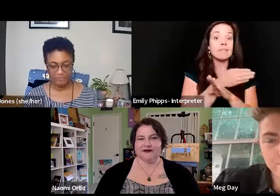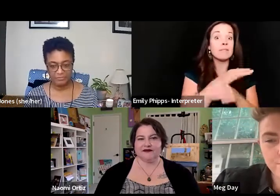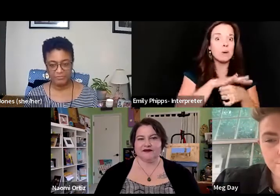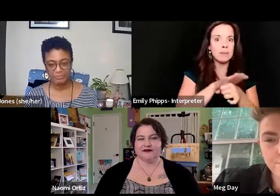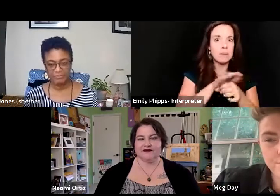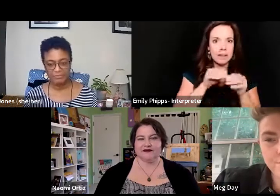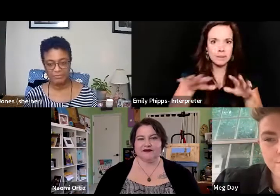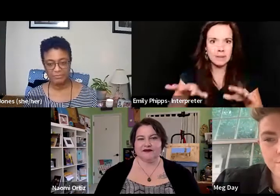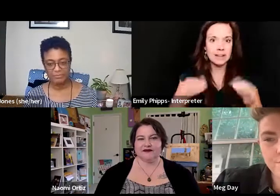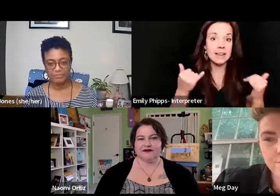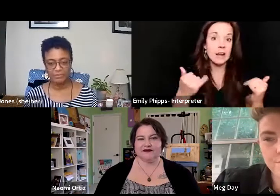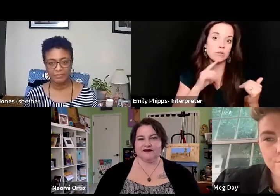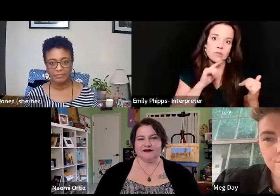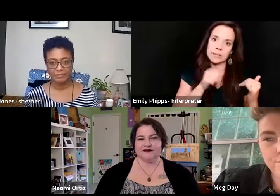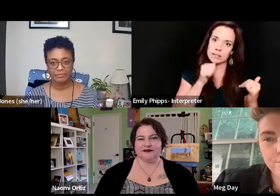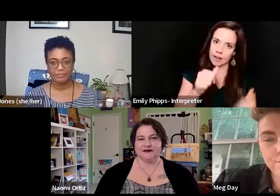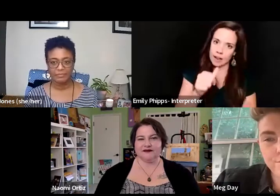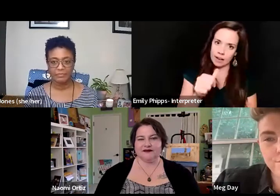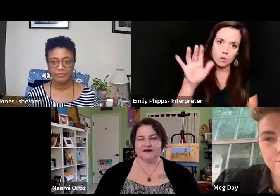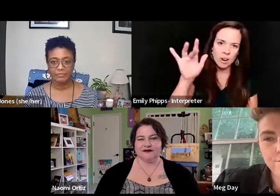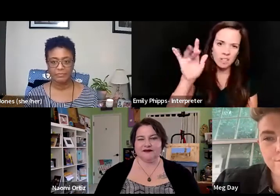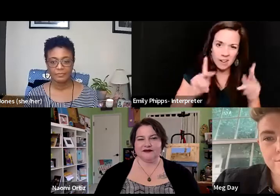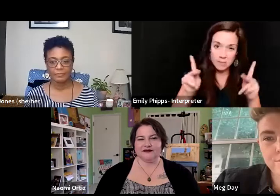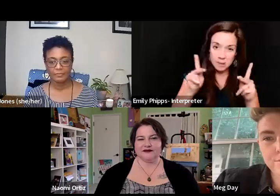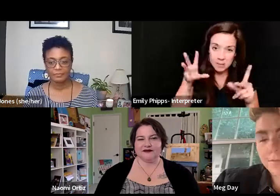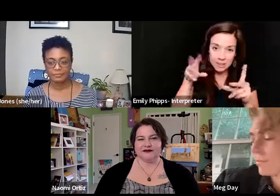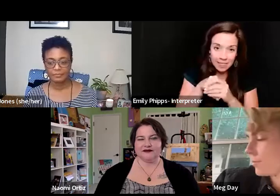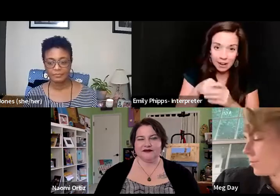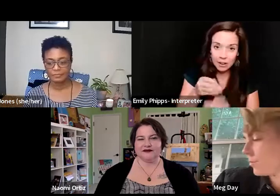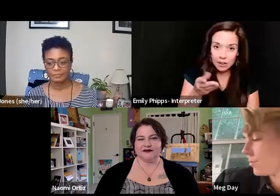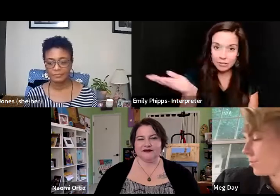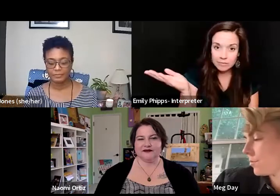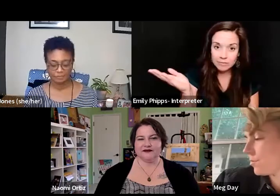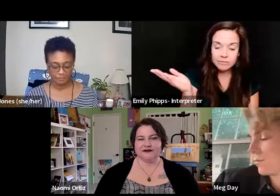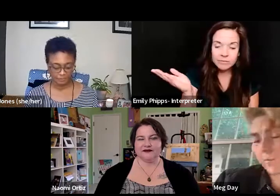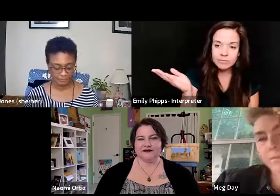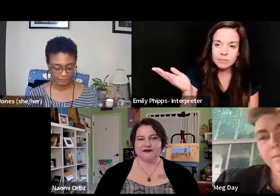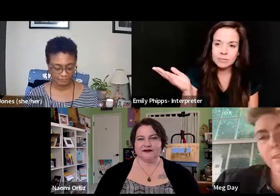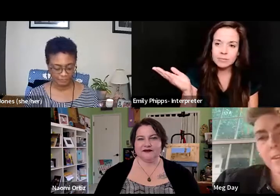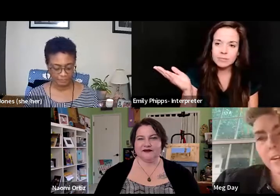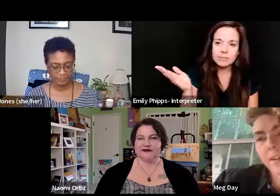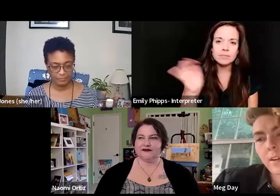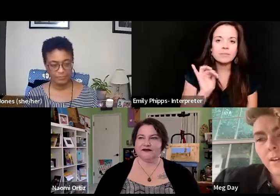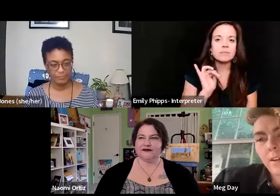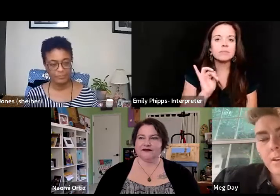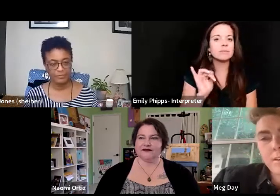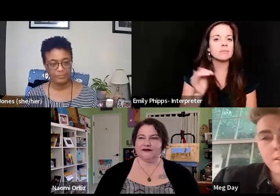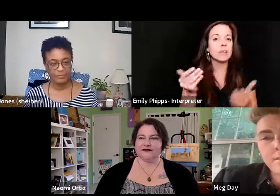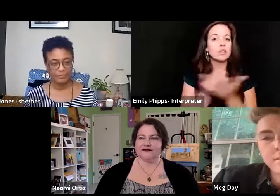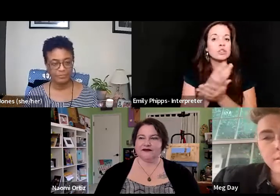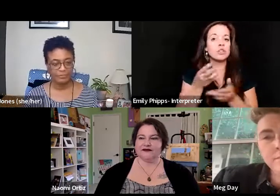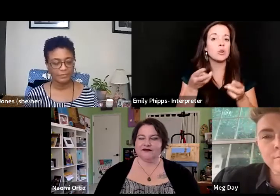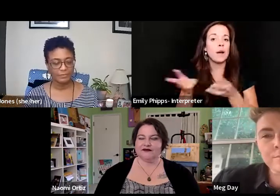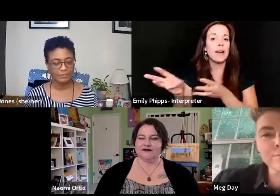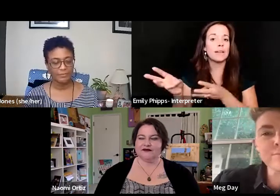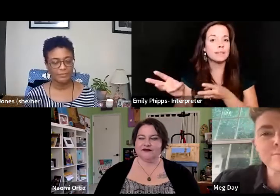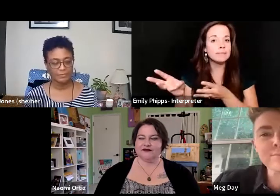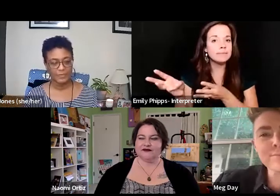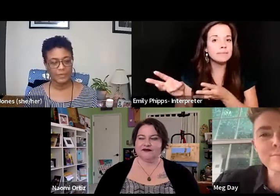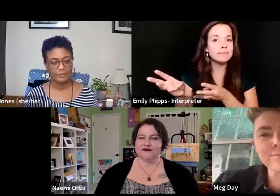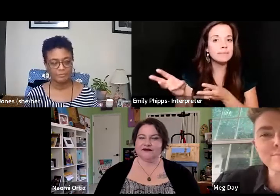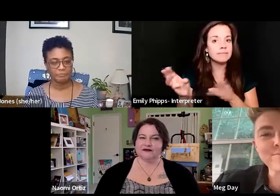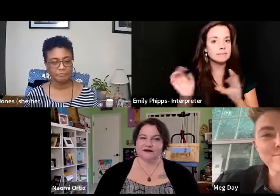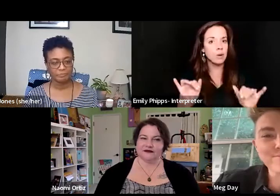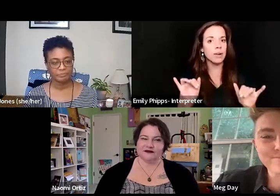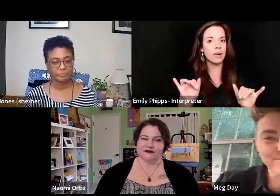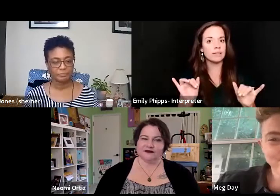it's really not, you you got 25 people in there. So I'm just like, oh, you found this new way of doing it. Okay. You know?